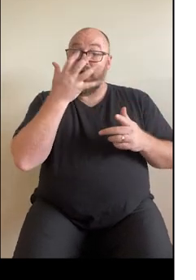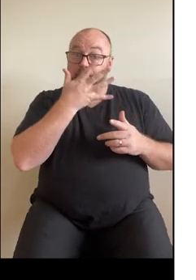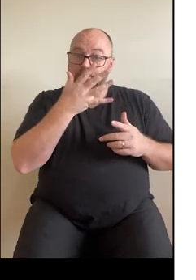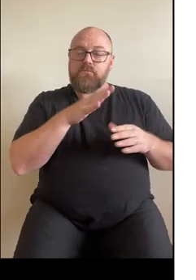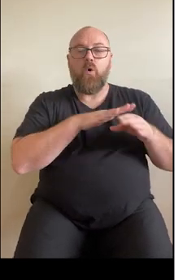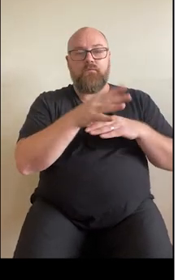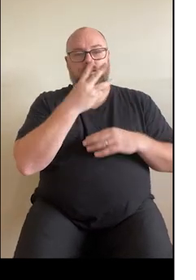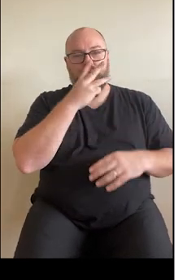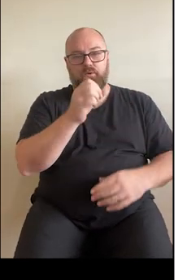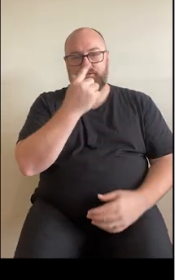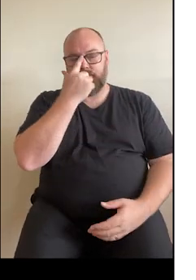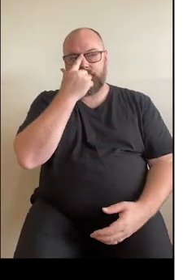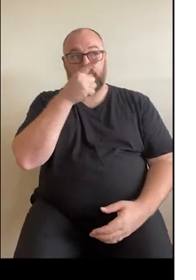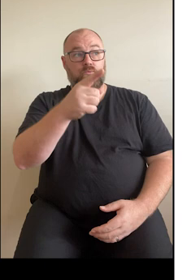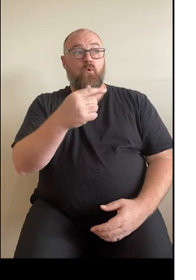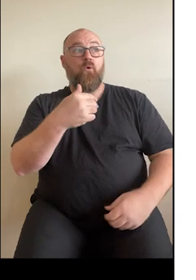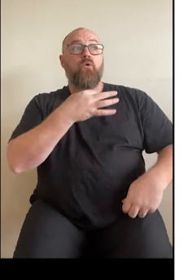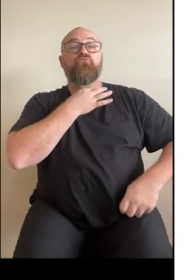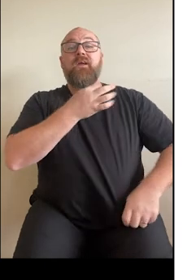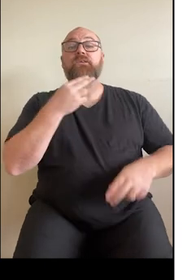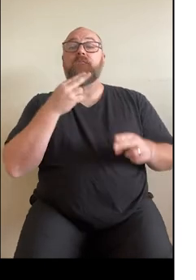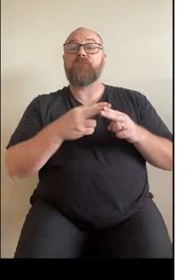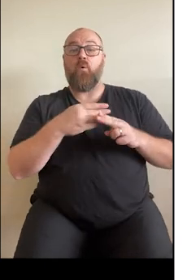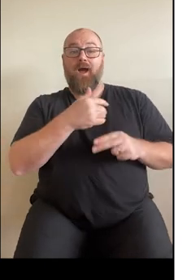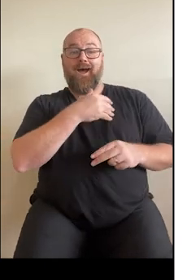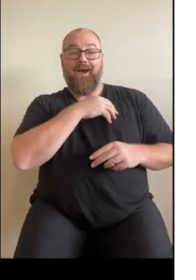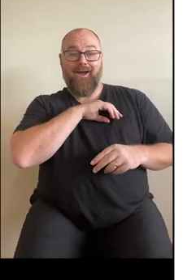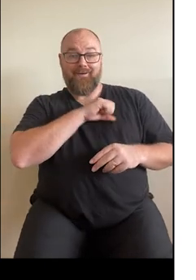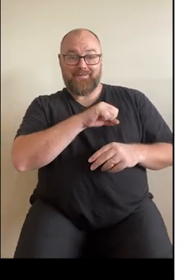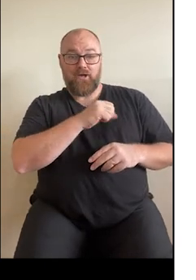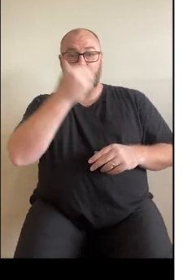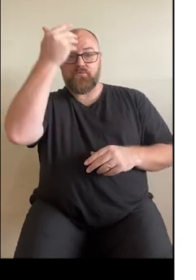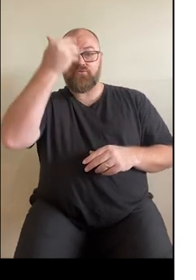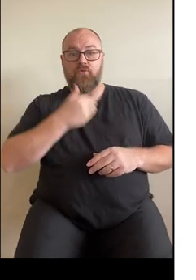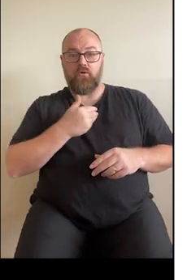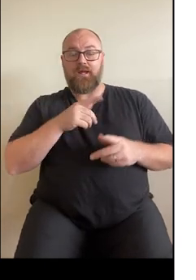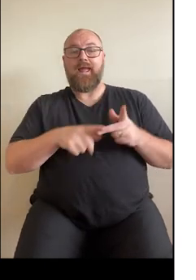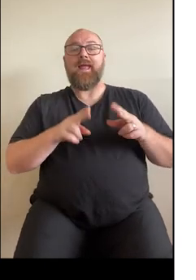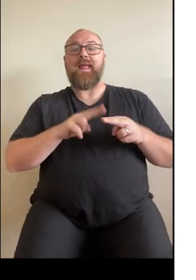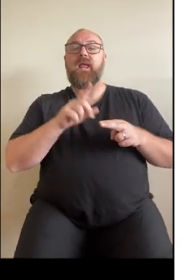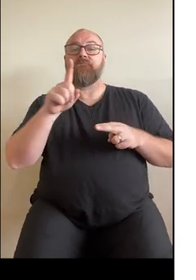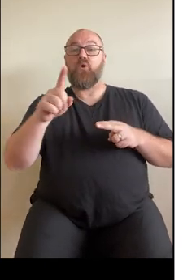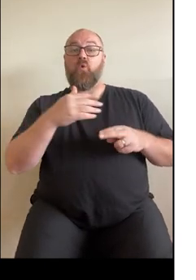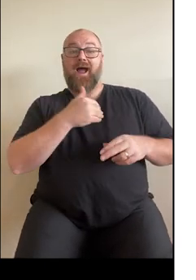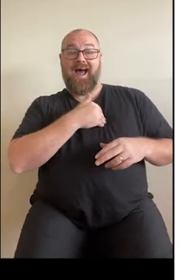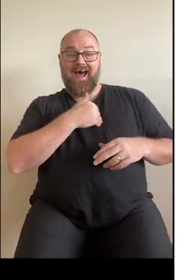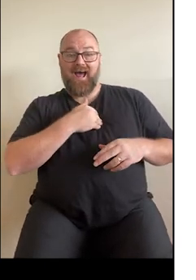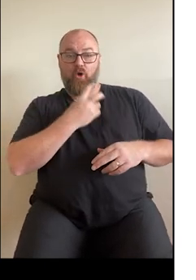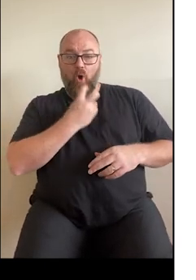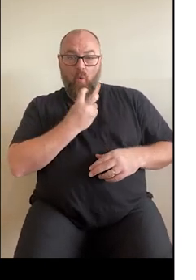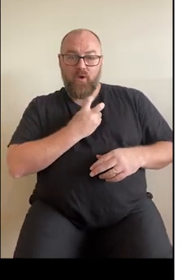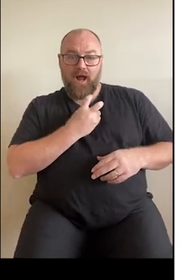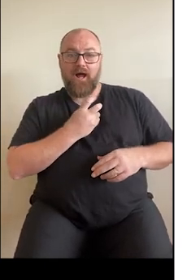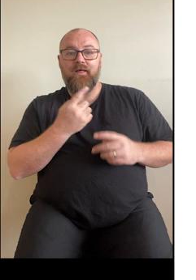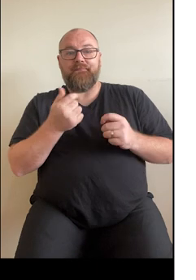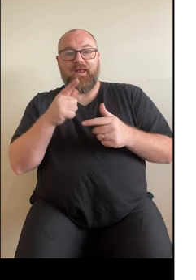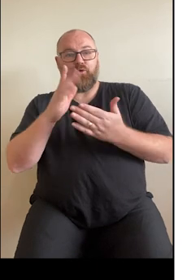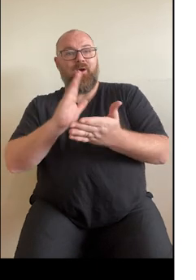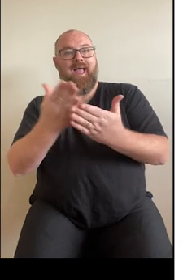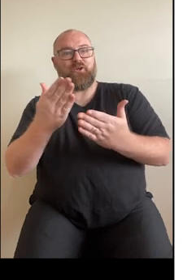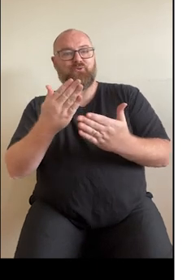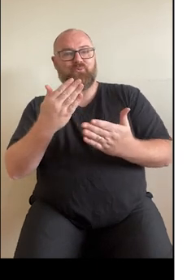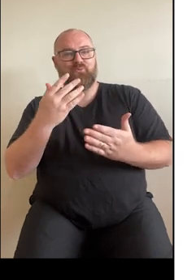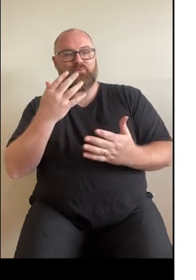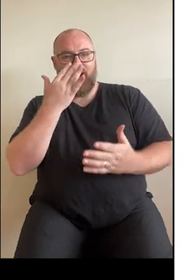peoples. Your risk of heart attack or stroke is higher if your heart age is greater than your actual age. It looks at common